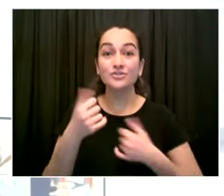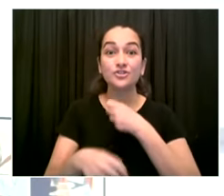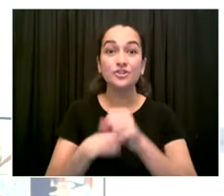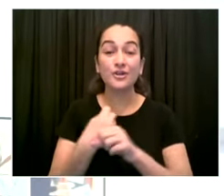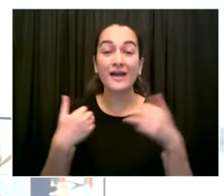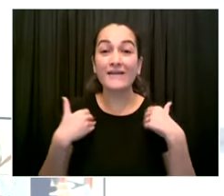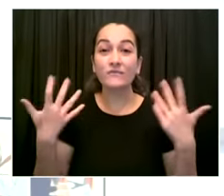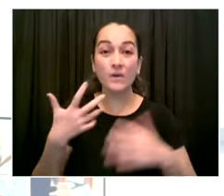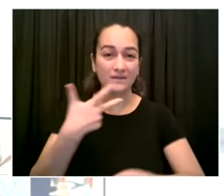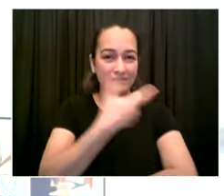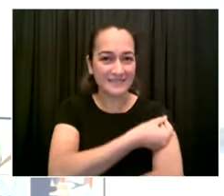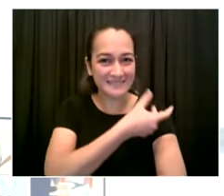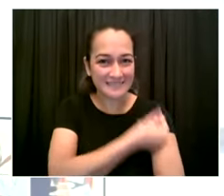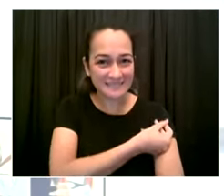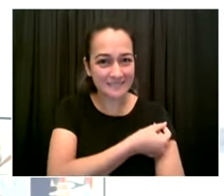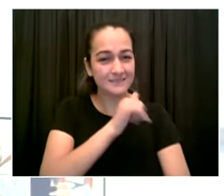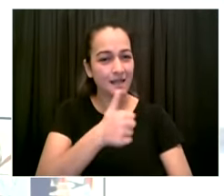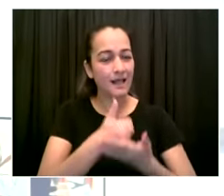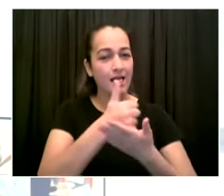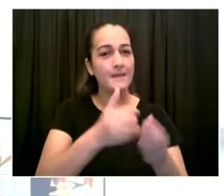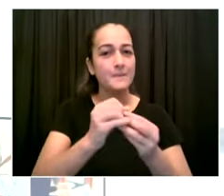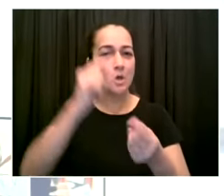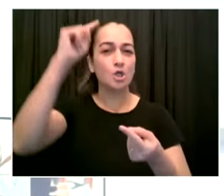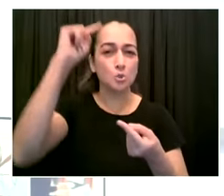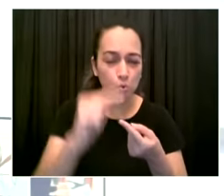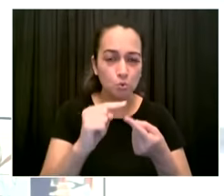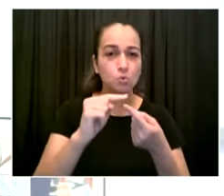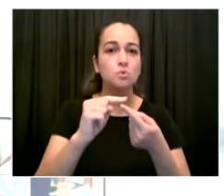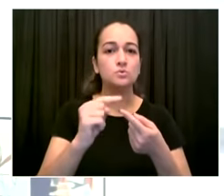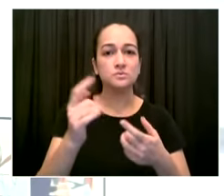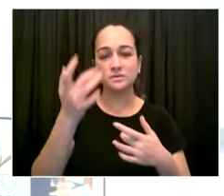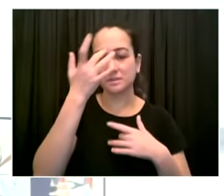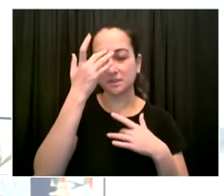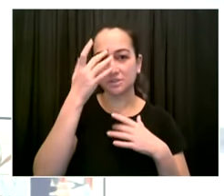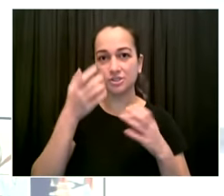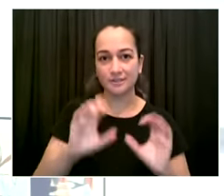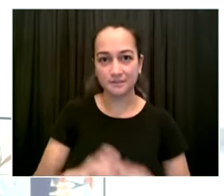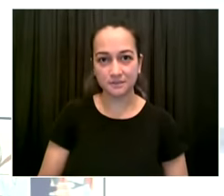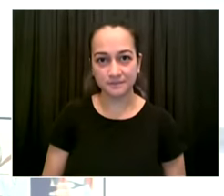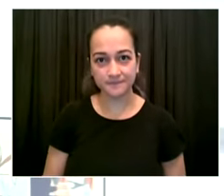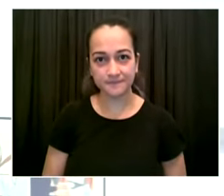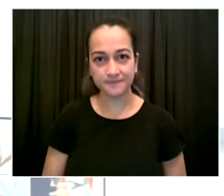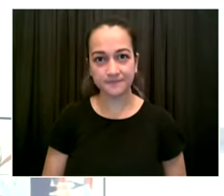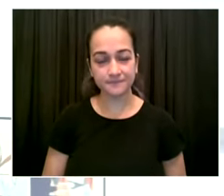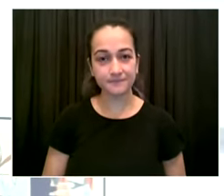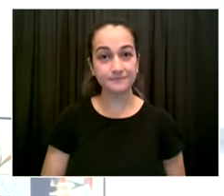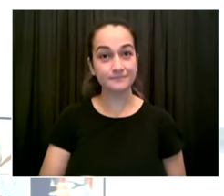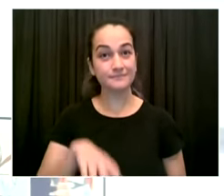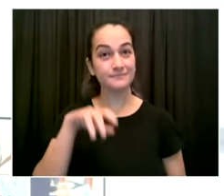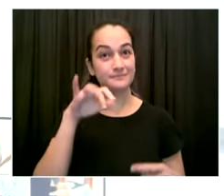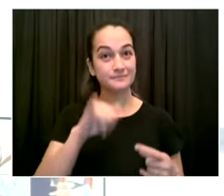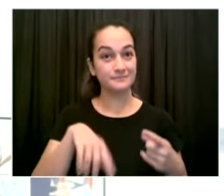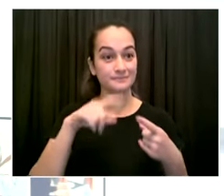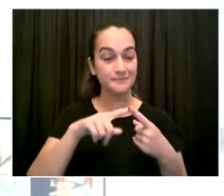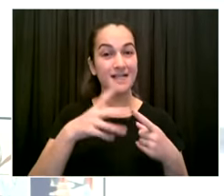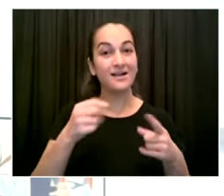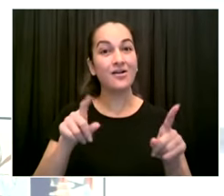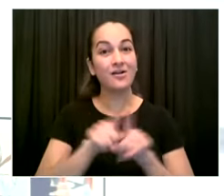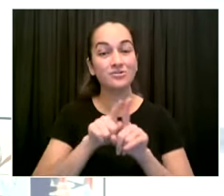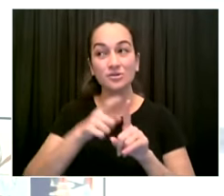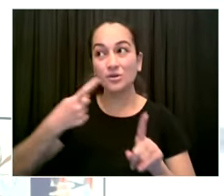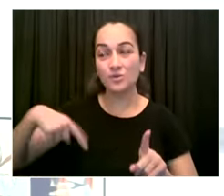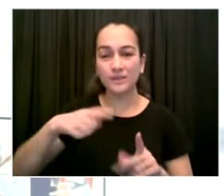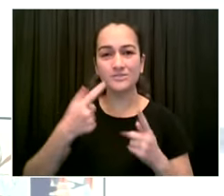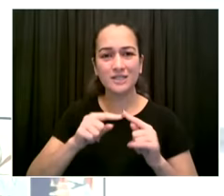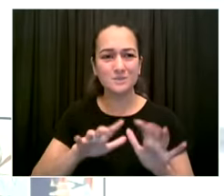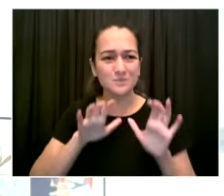outreach campaign is also doing the backs to school campaign so that's the first part of it but the second part of it uh and